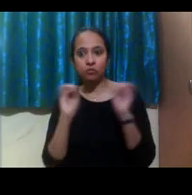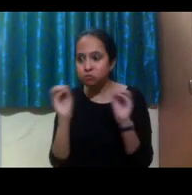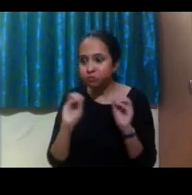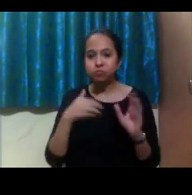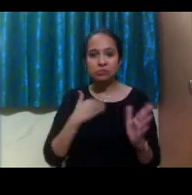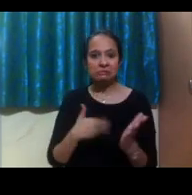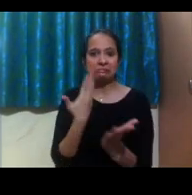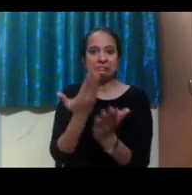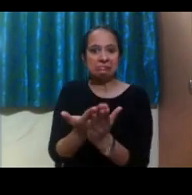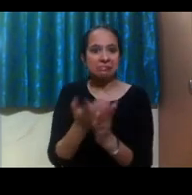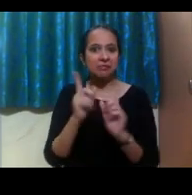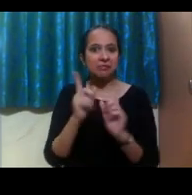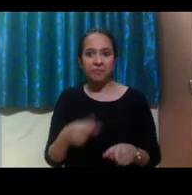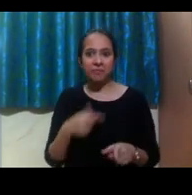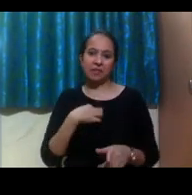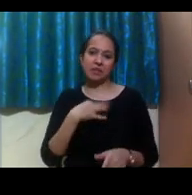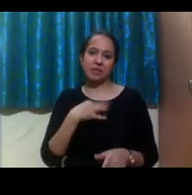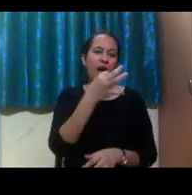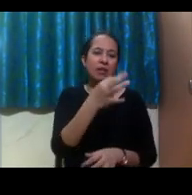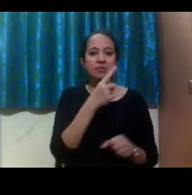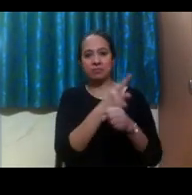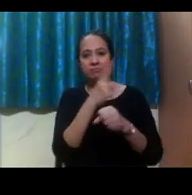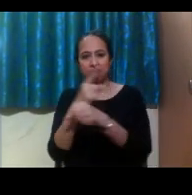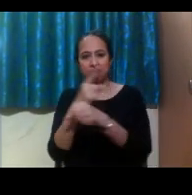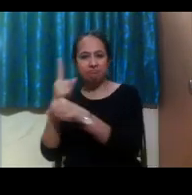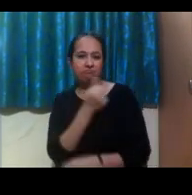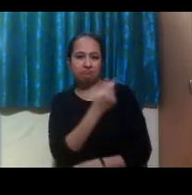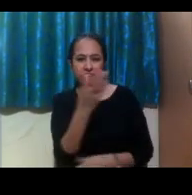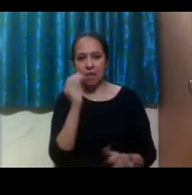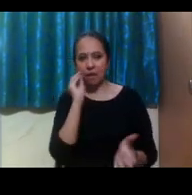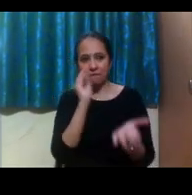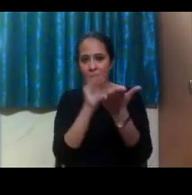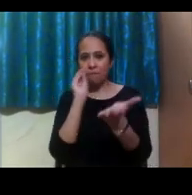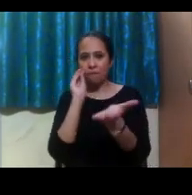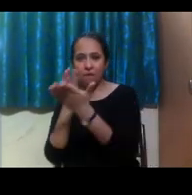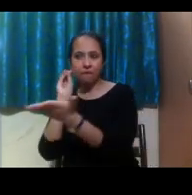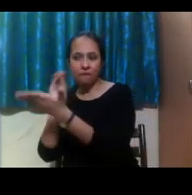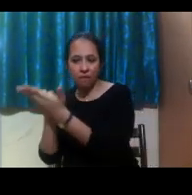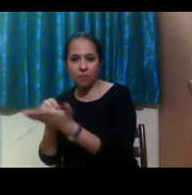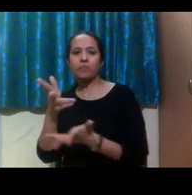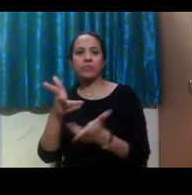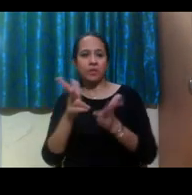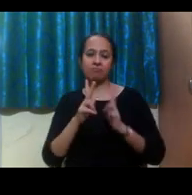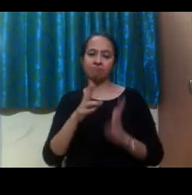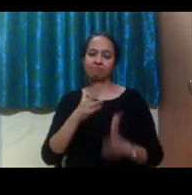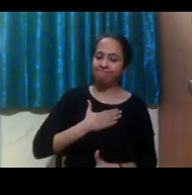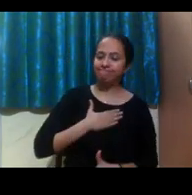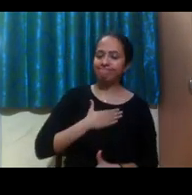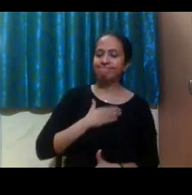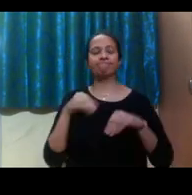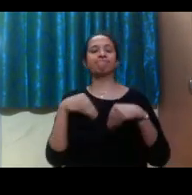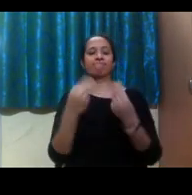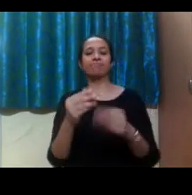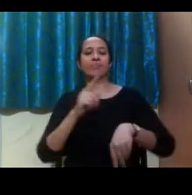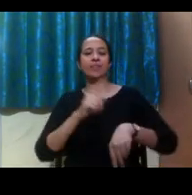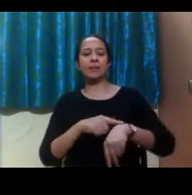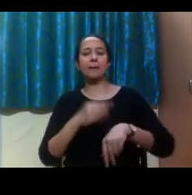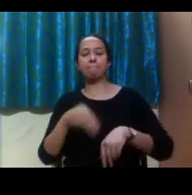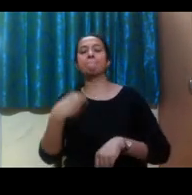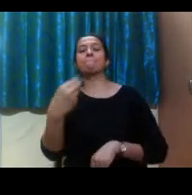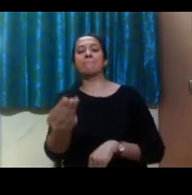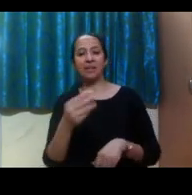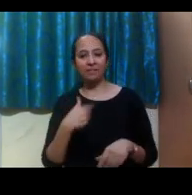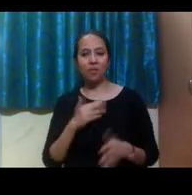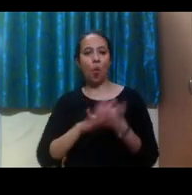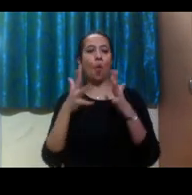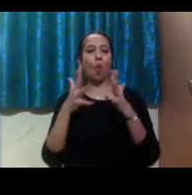time, you know. So I talked to a couple of my professors and professors, were gracious enough to give me an extension on my homework,